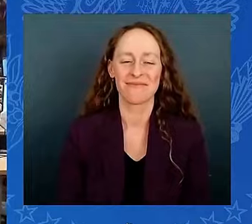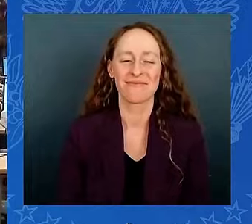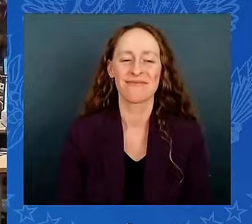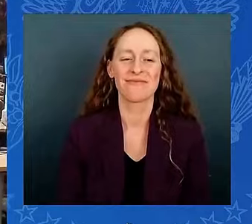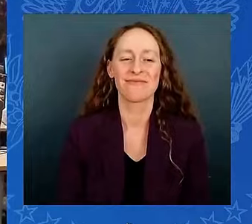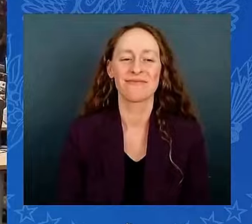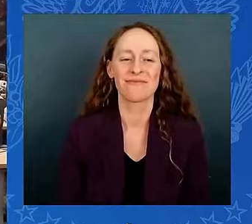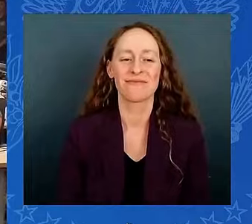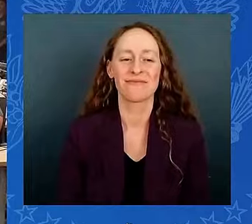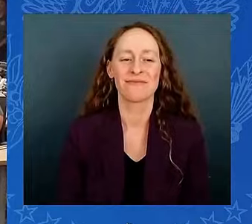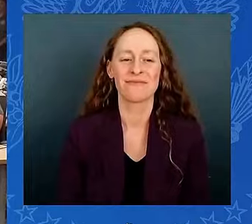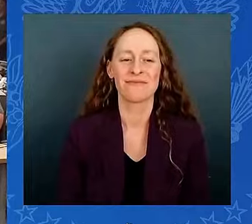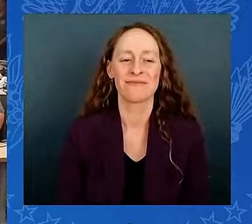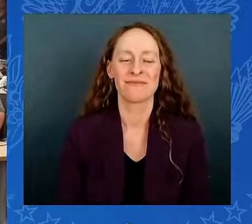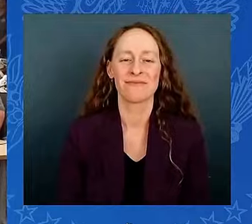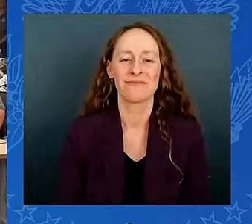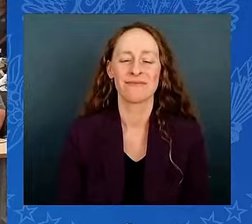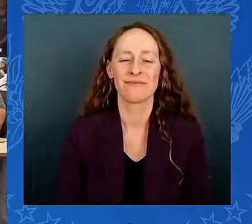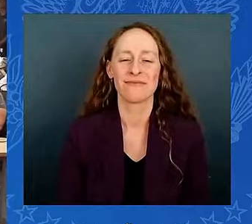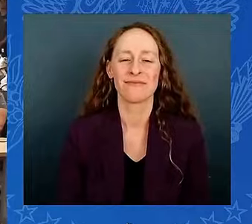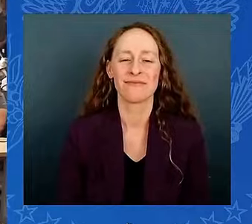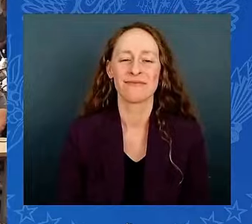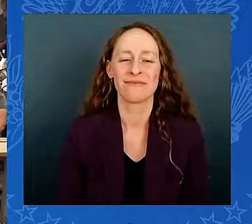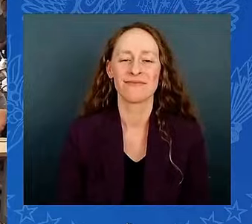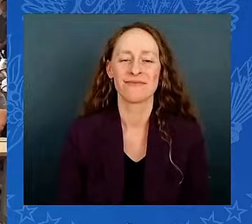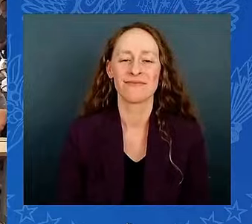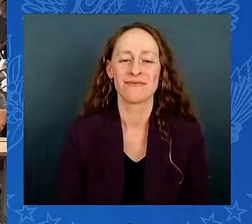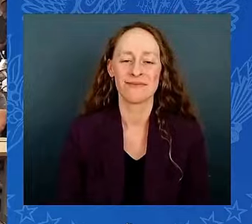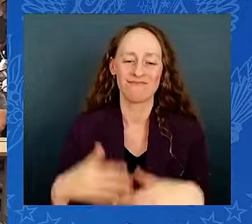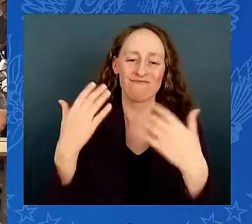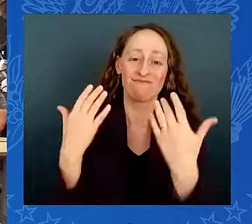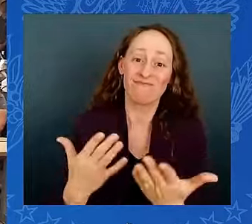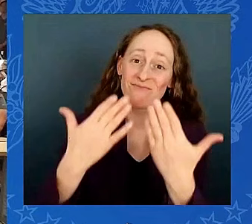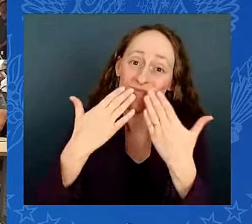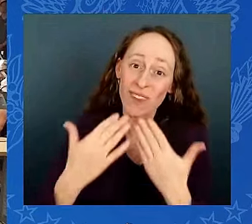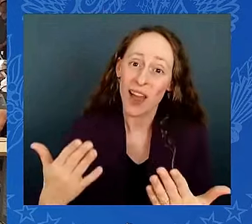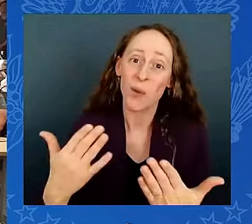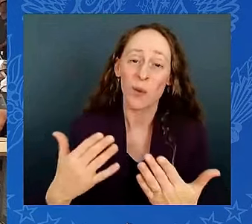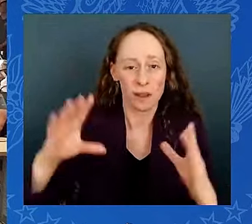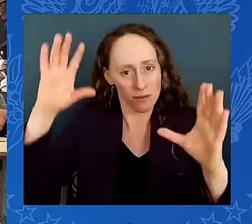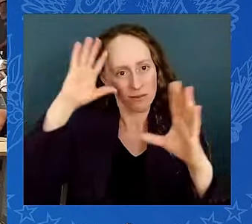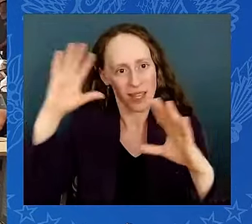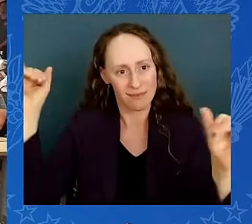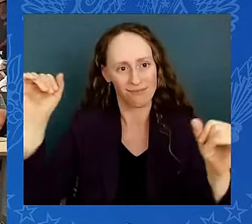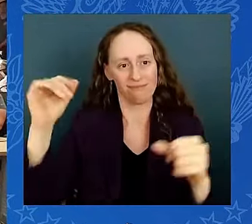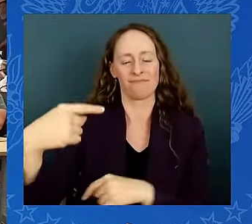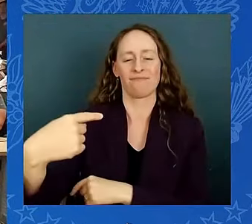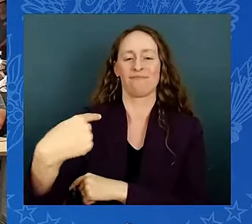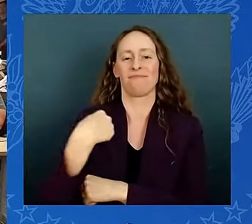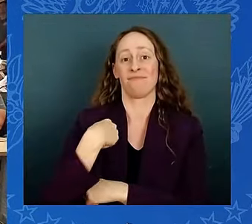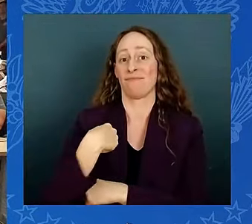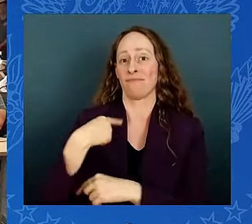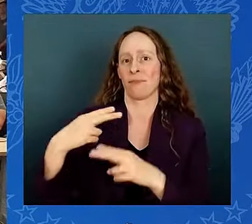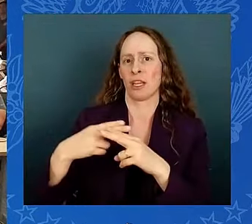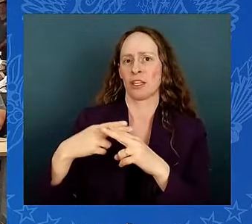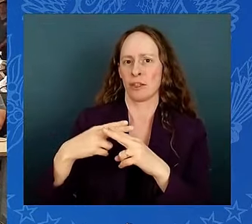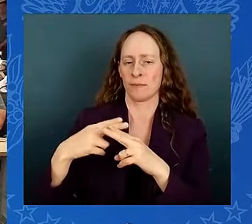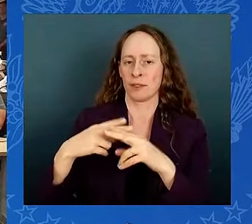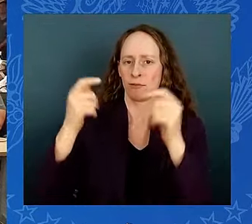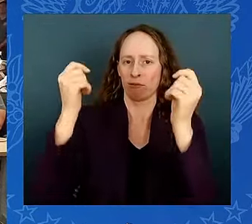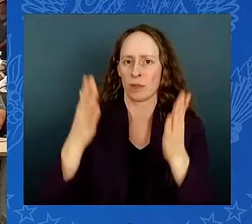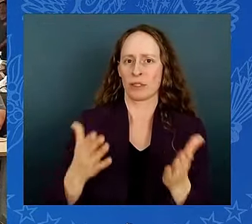Thank you, Mr. President. Good morning. I'm Clint Osborne, Acting Director of the District of Columbia's Homeland Security and Emergency Management. Agency.